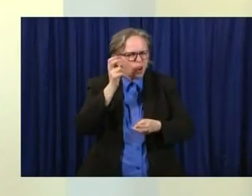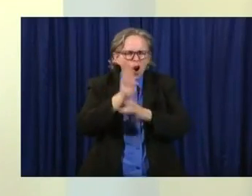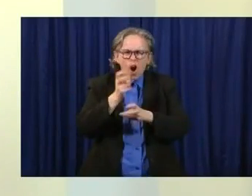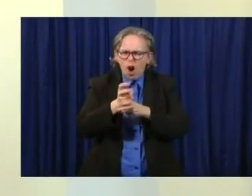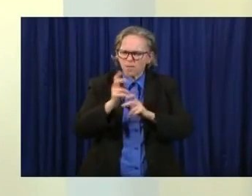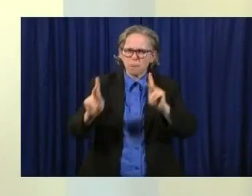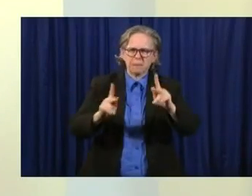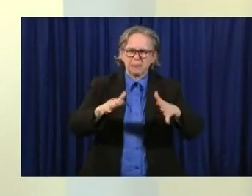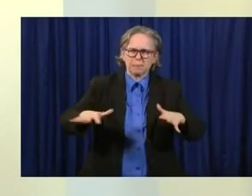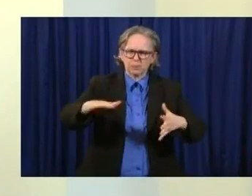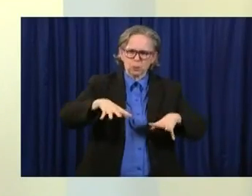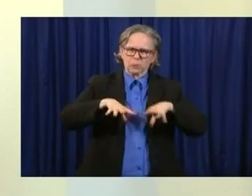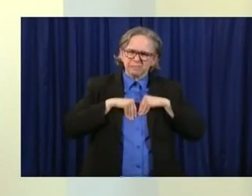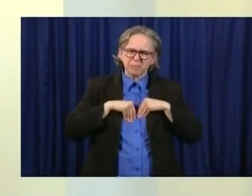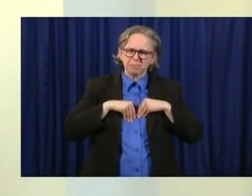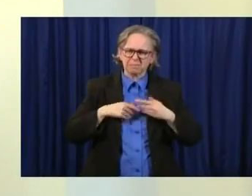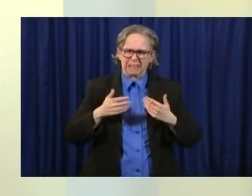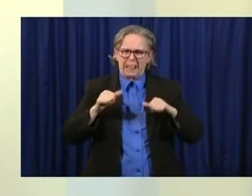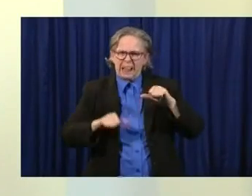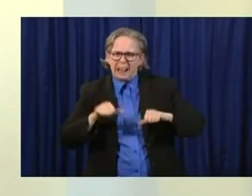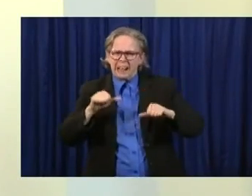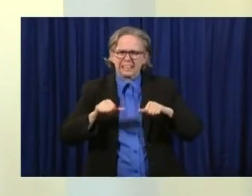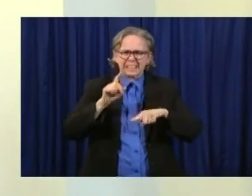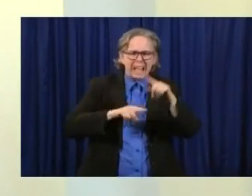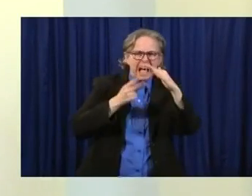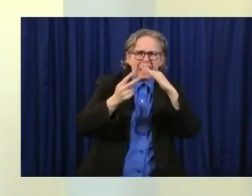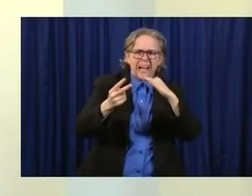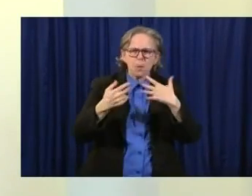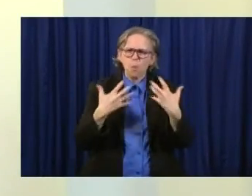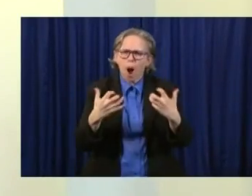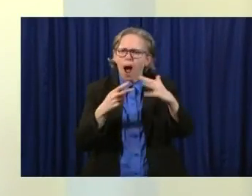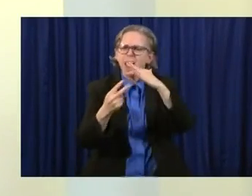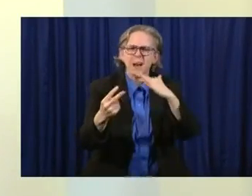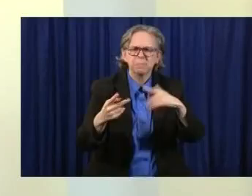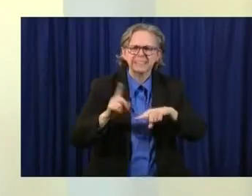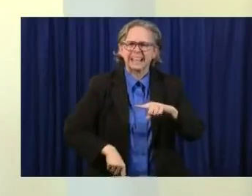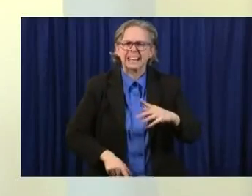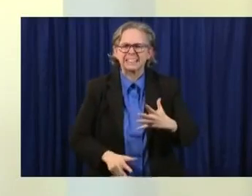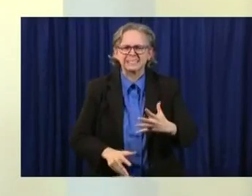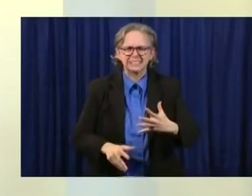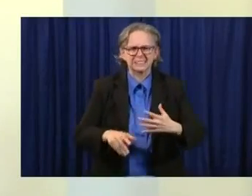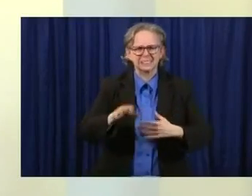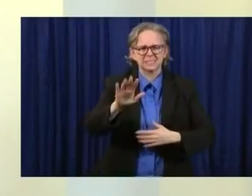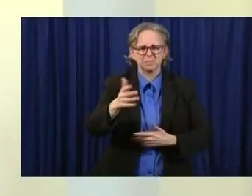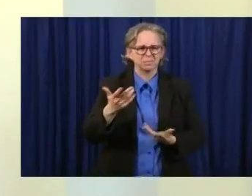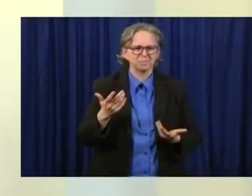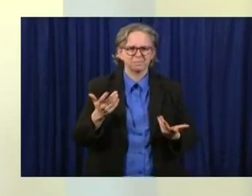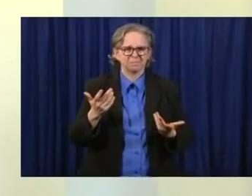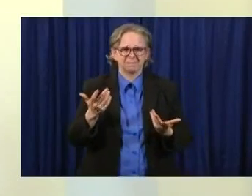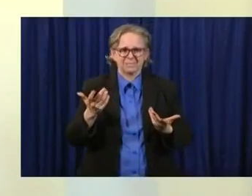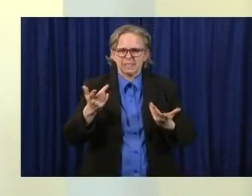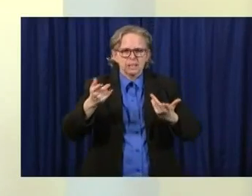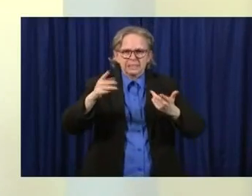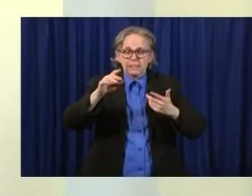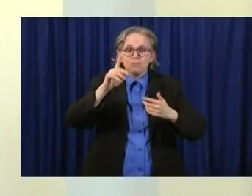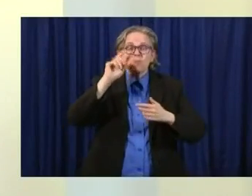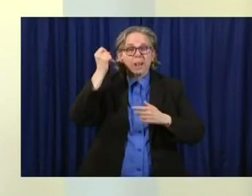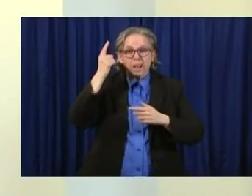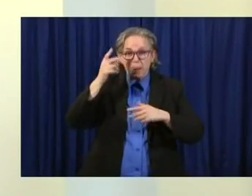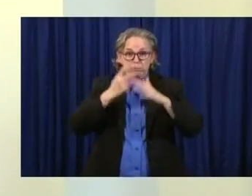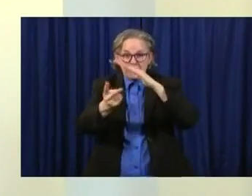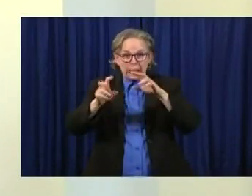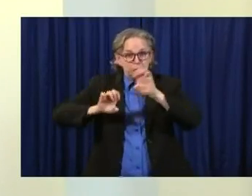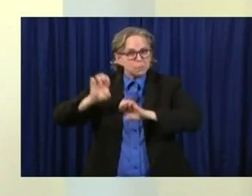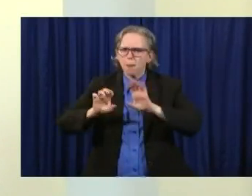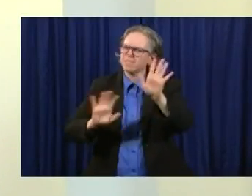of us to live with is that it's not that this is an experiment, but the fact is we're in a place where this has never been done